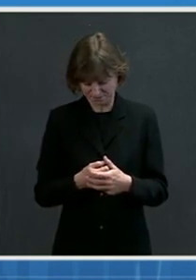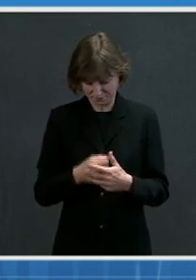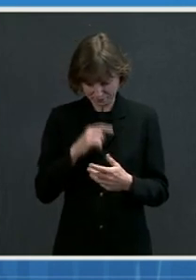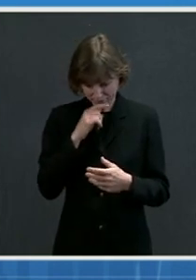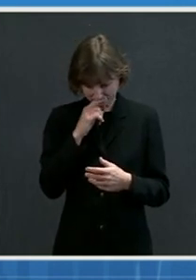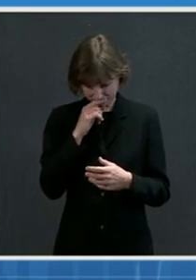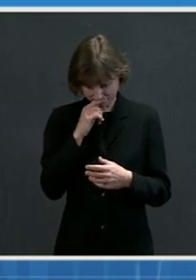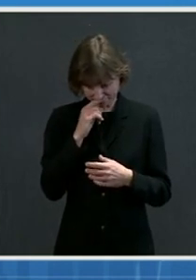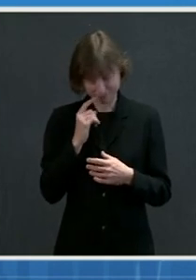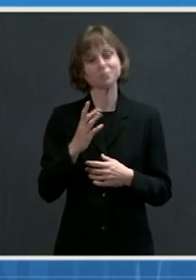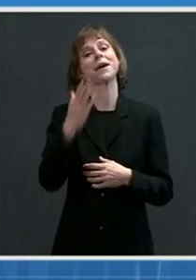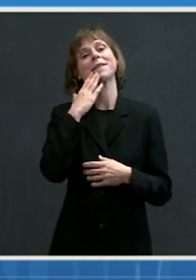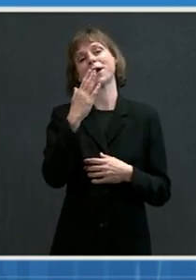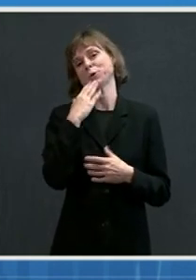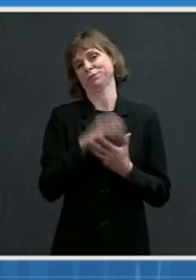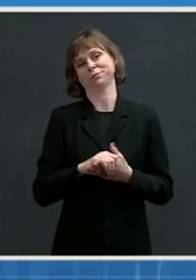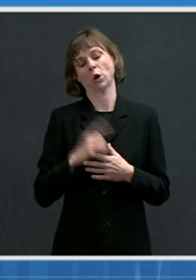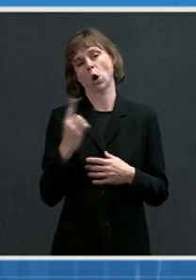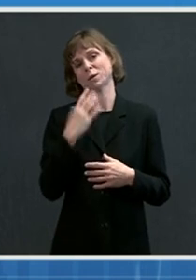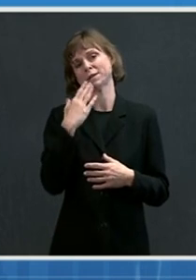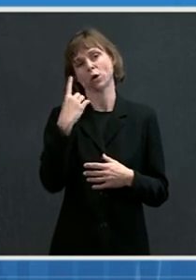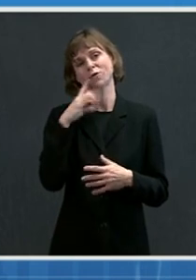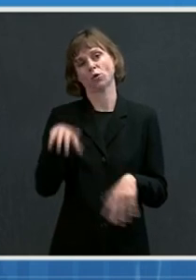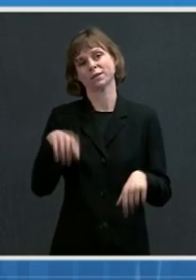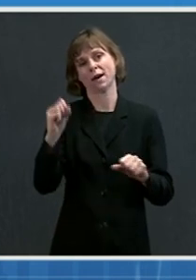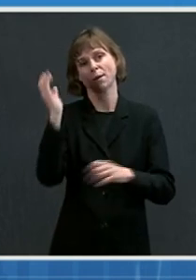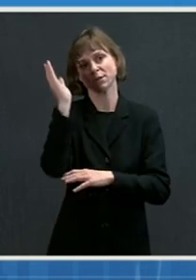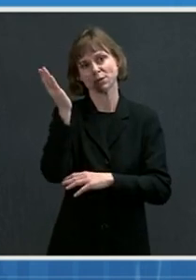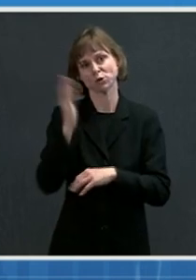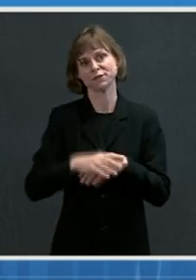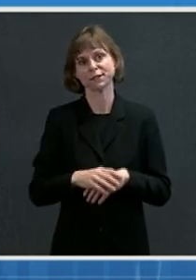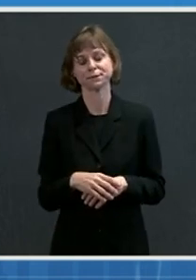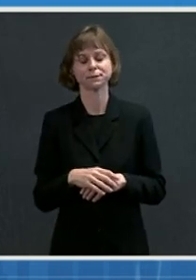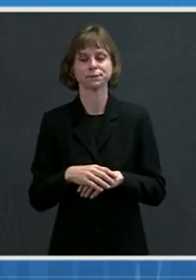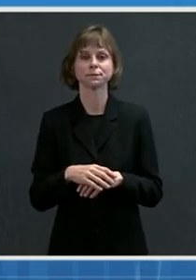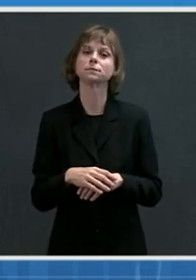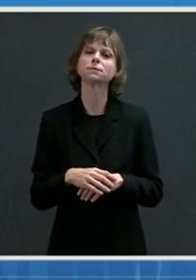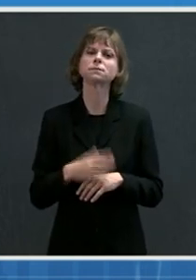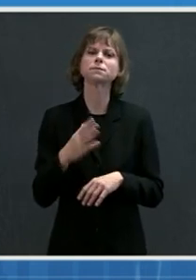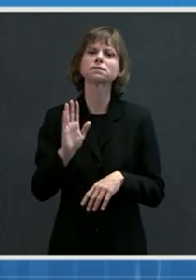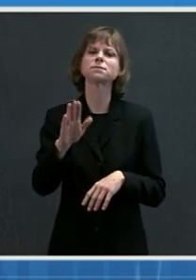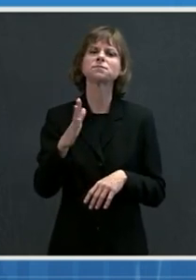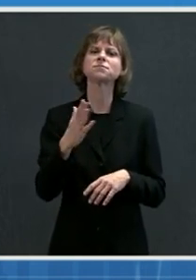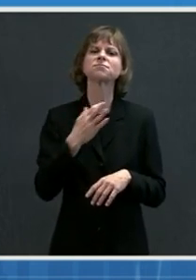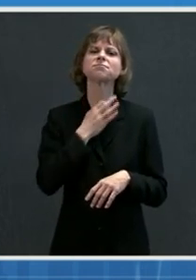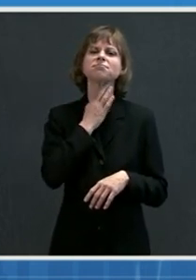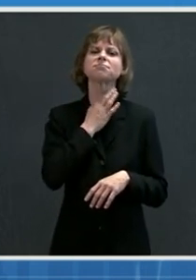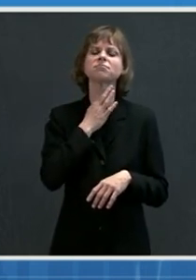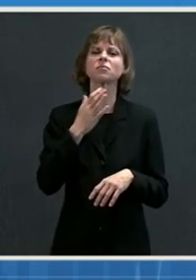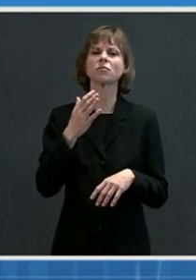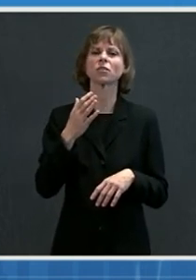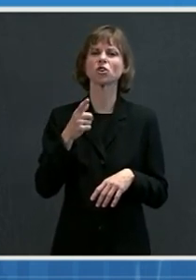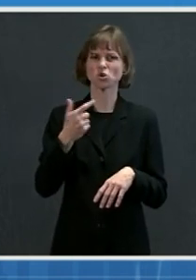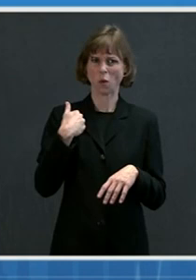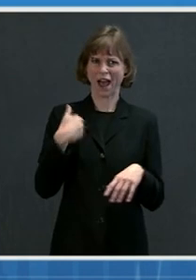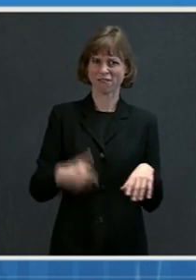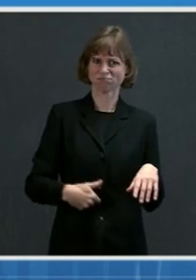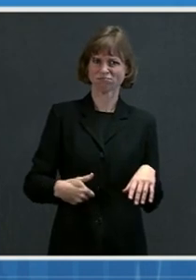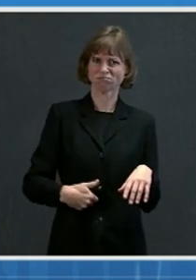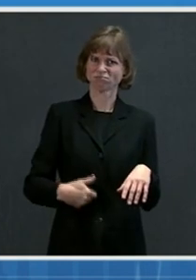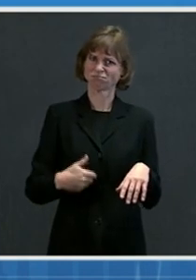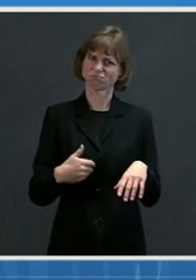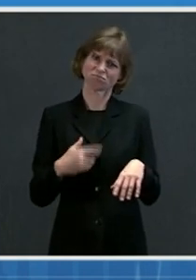Thank you, as always, for doing the briefing. I wanted to ask if you have a sense of when Merck will actually be able to ramp up